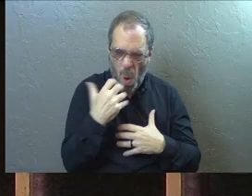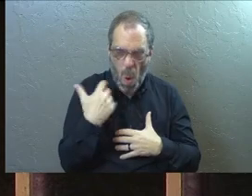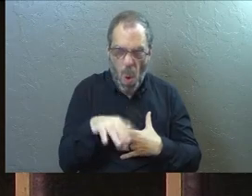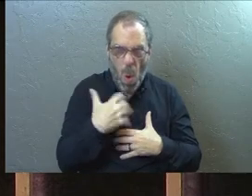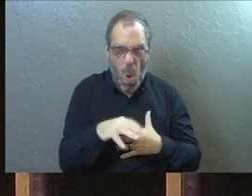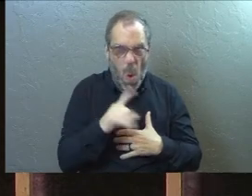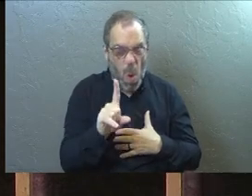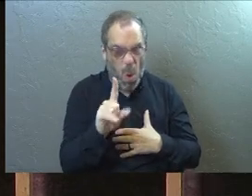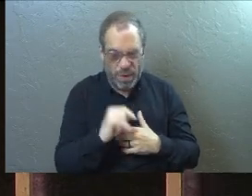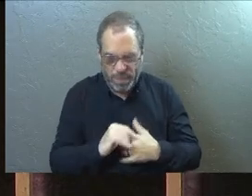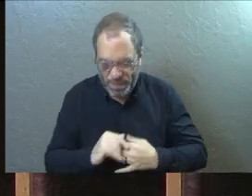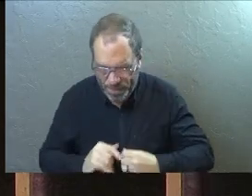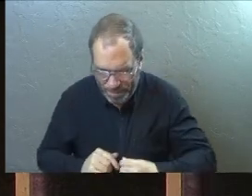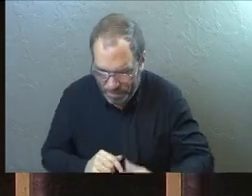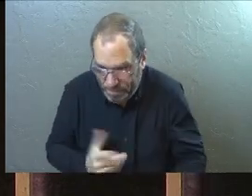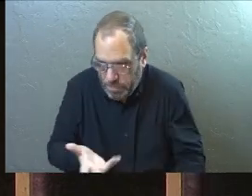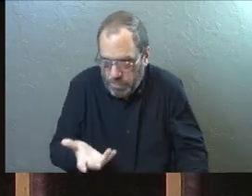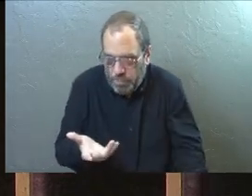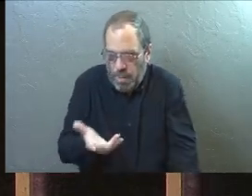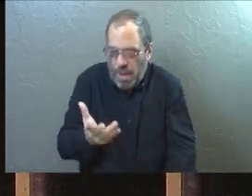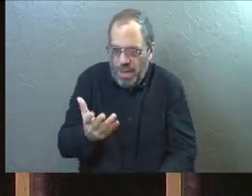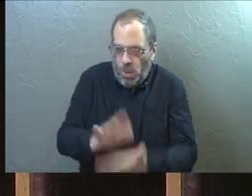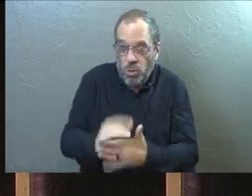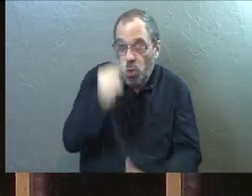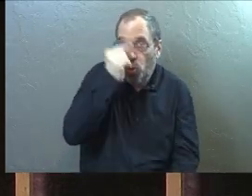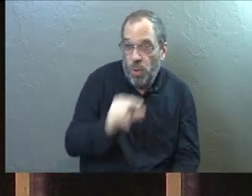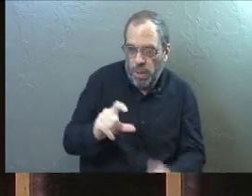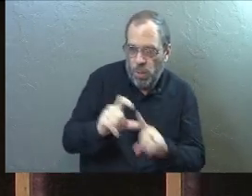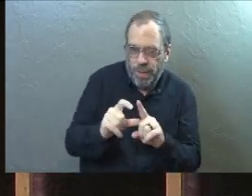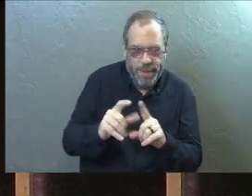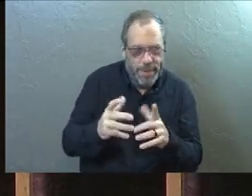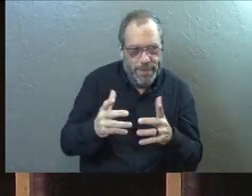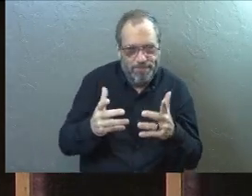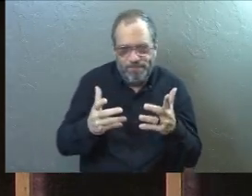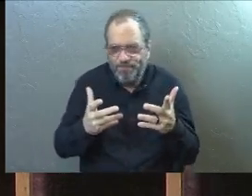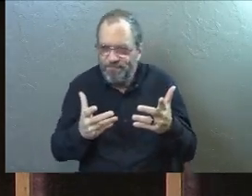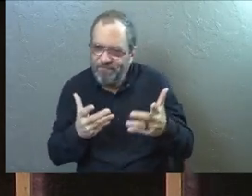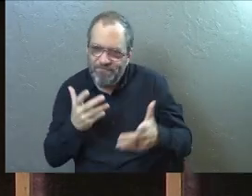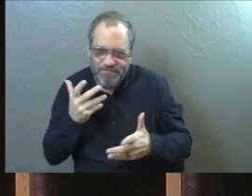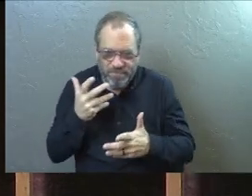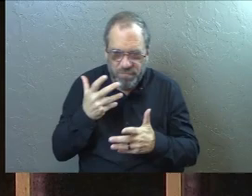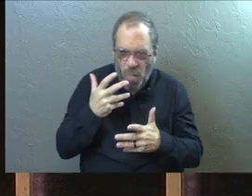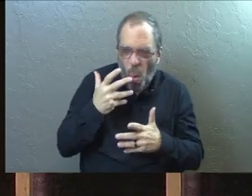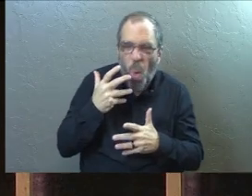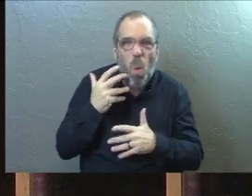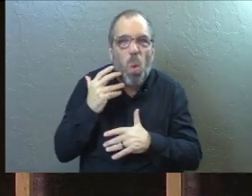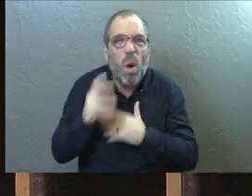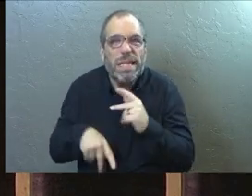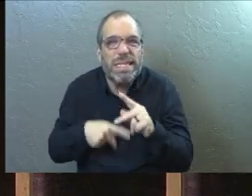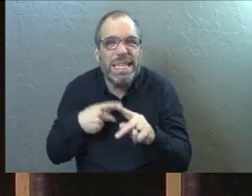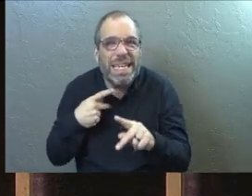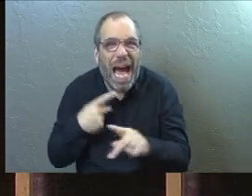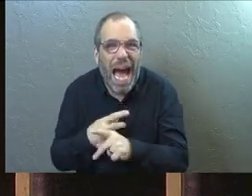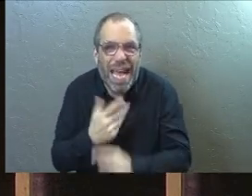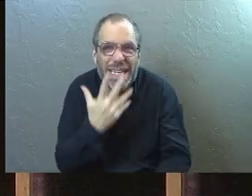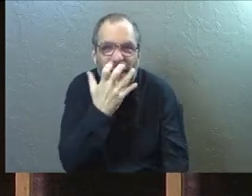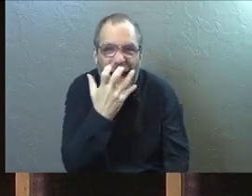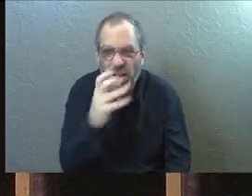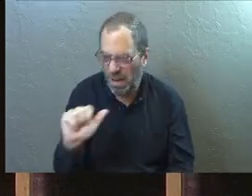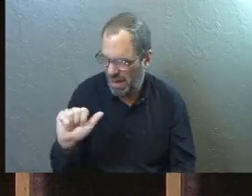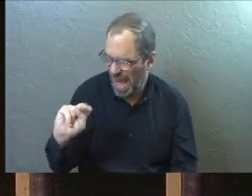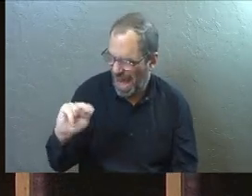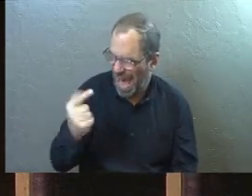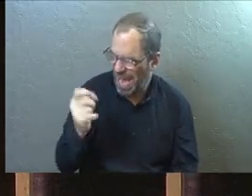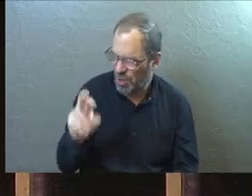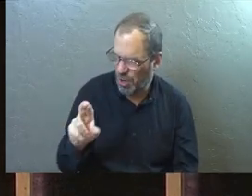interesting. We don't even know based on those Greek words, exactly what kind of anger or what the anger is at. It's just